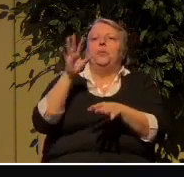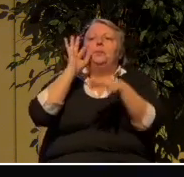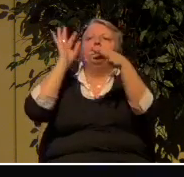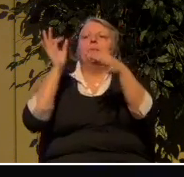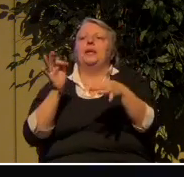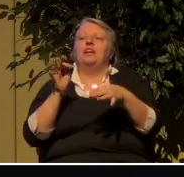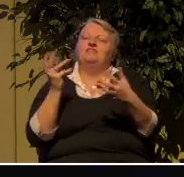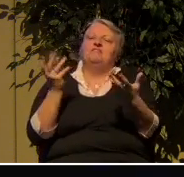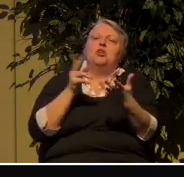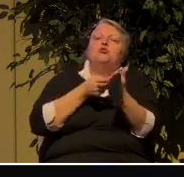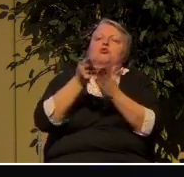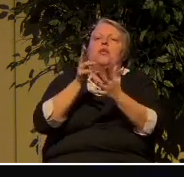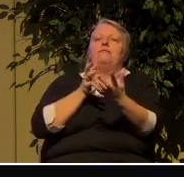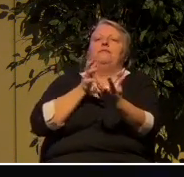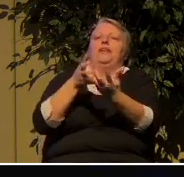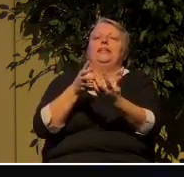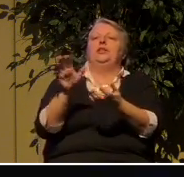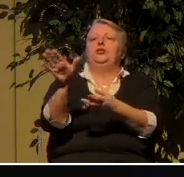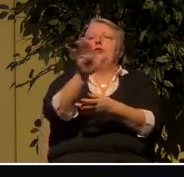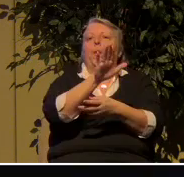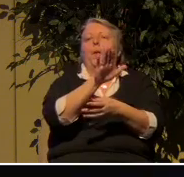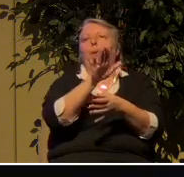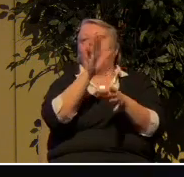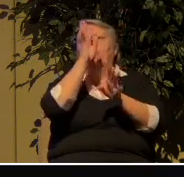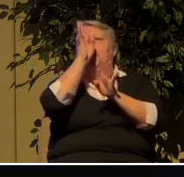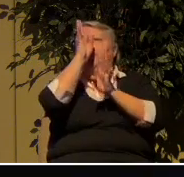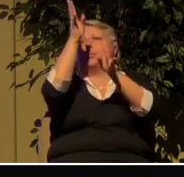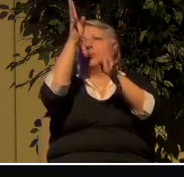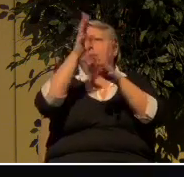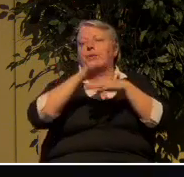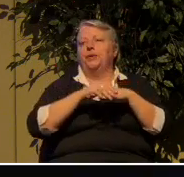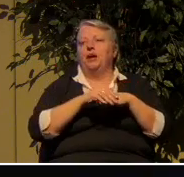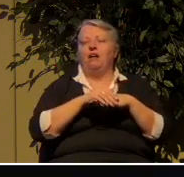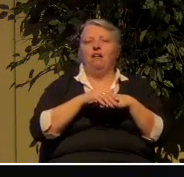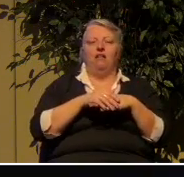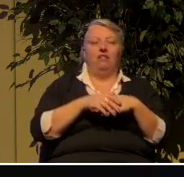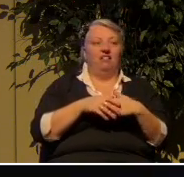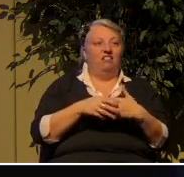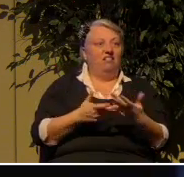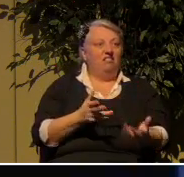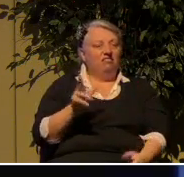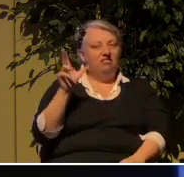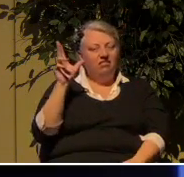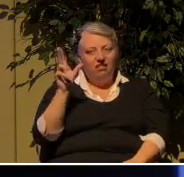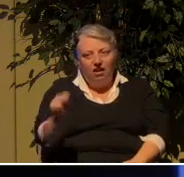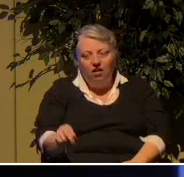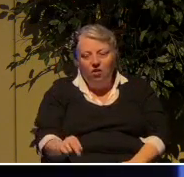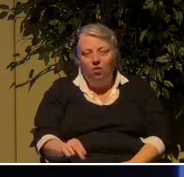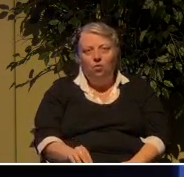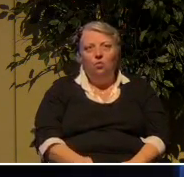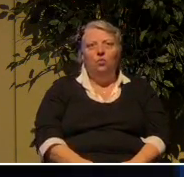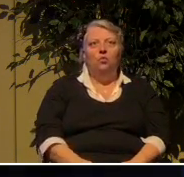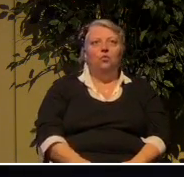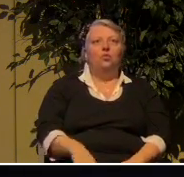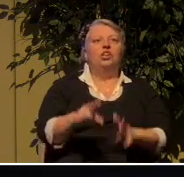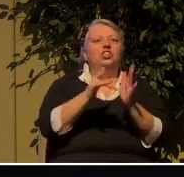your narrative. It couldn't be further, if you'll pardon the pun, from the truth. Here's what Jesus says.